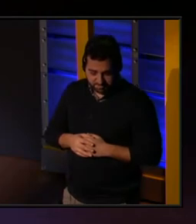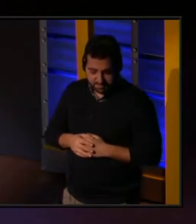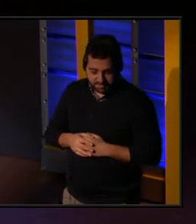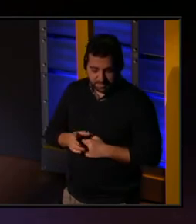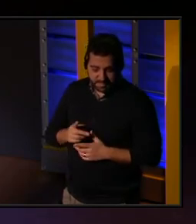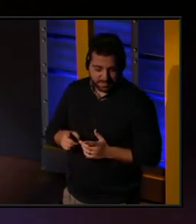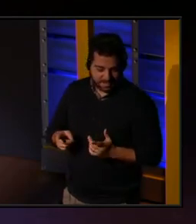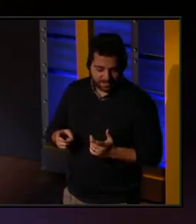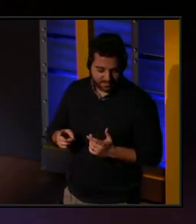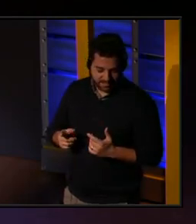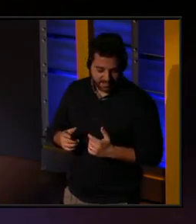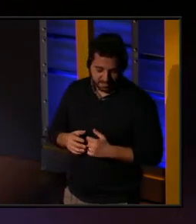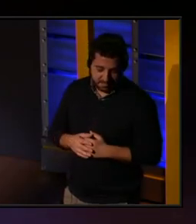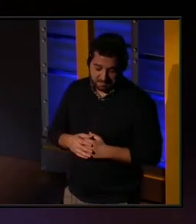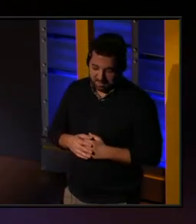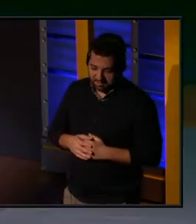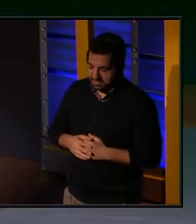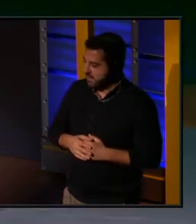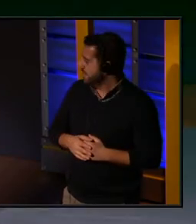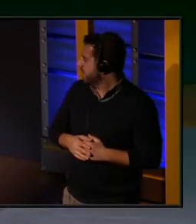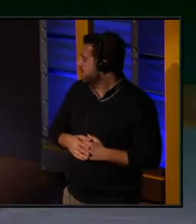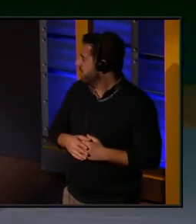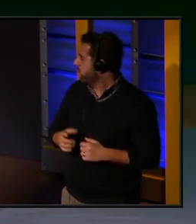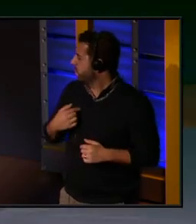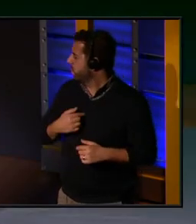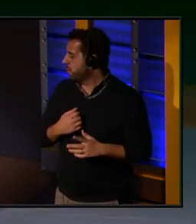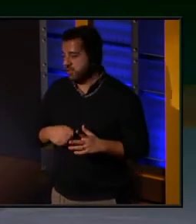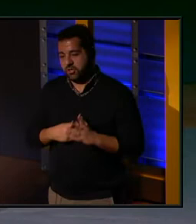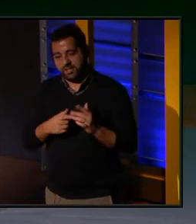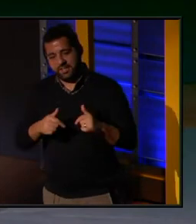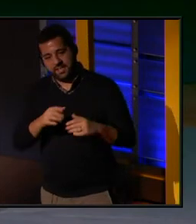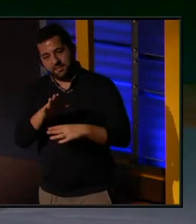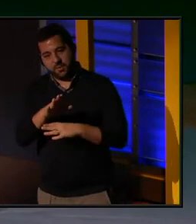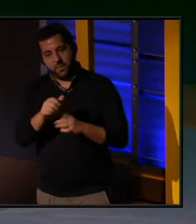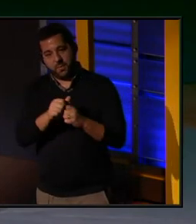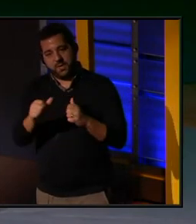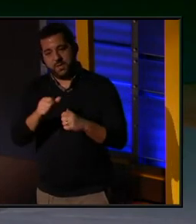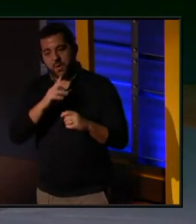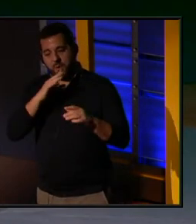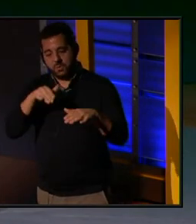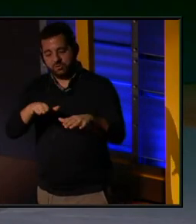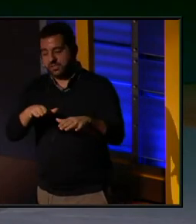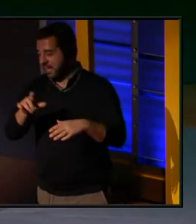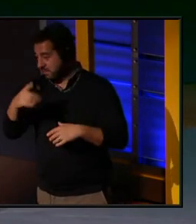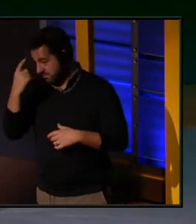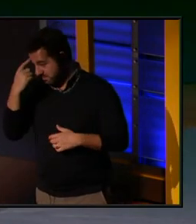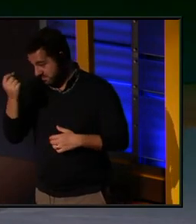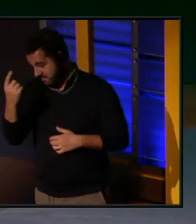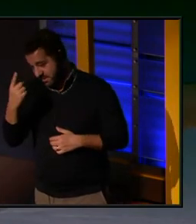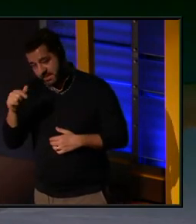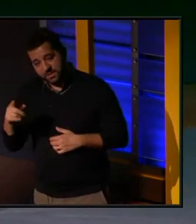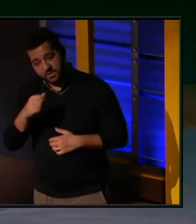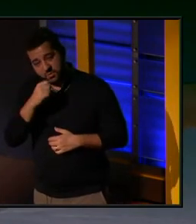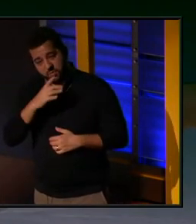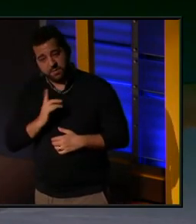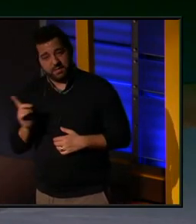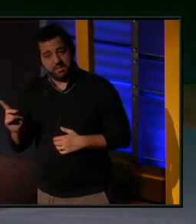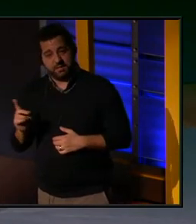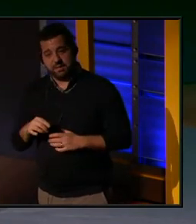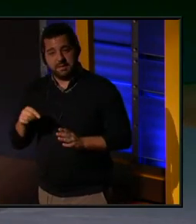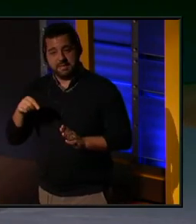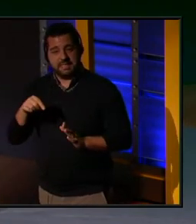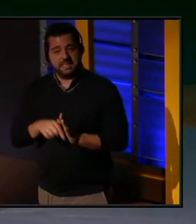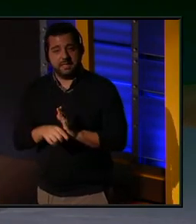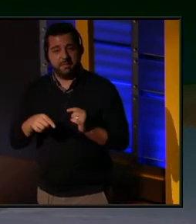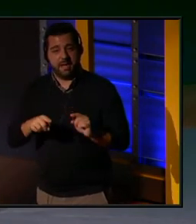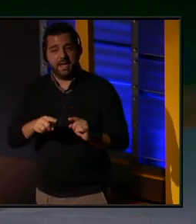We started this, we started this afternoon with oceans, and you have to understand that this woman is as deep as an